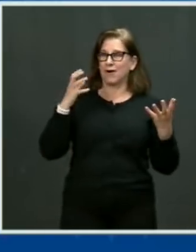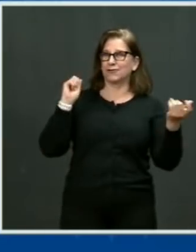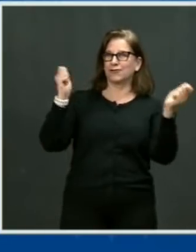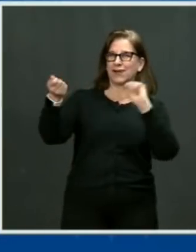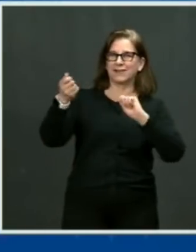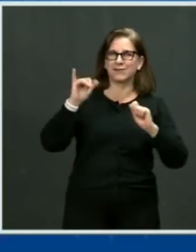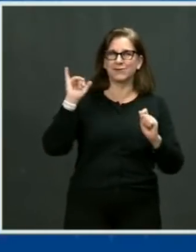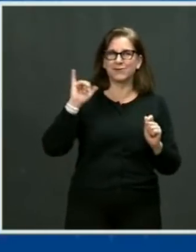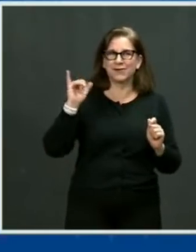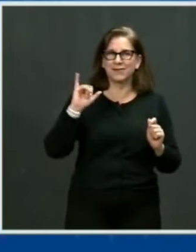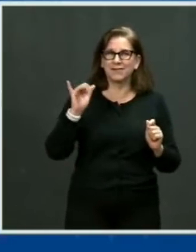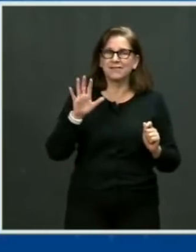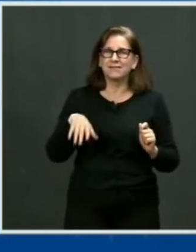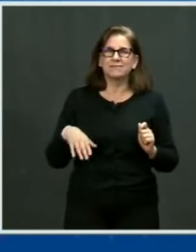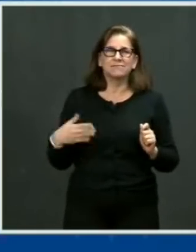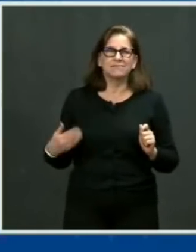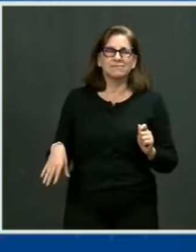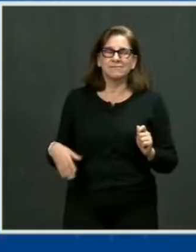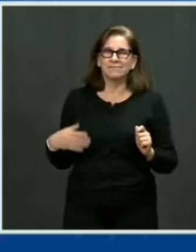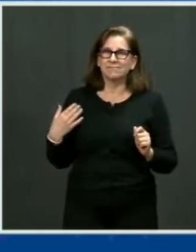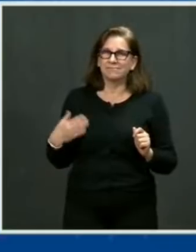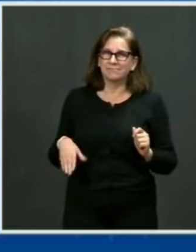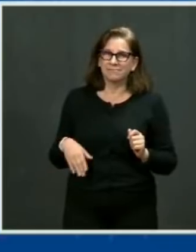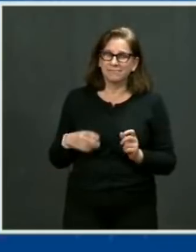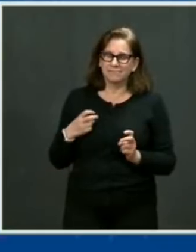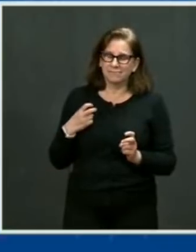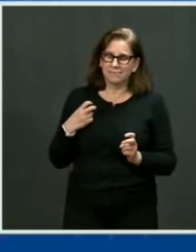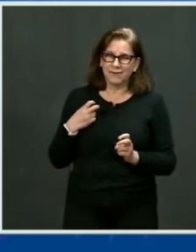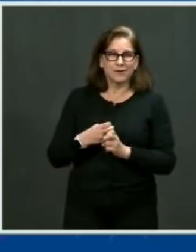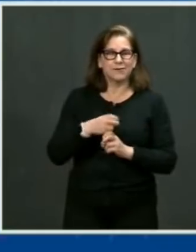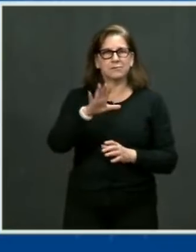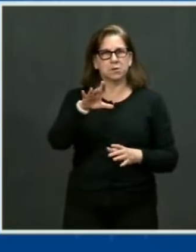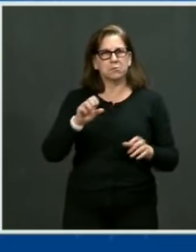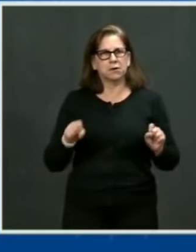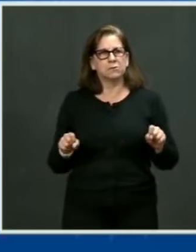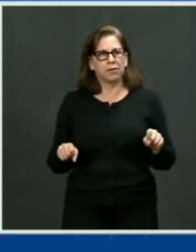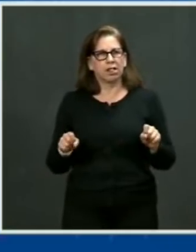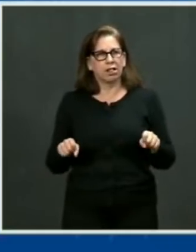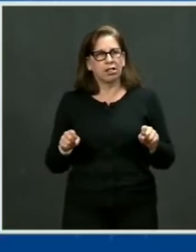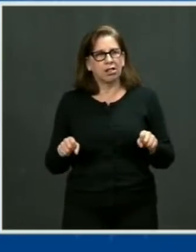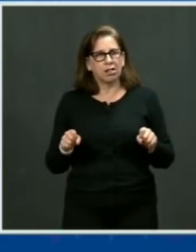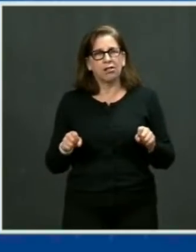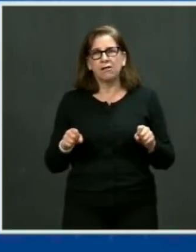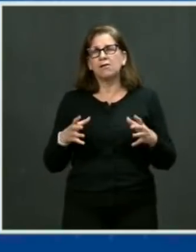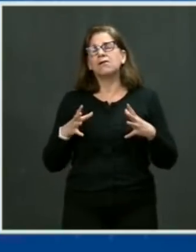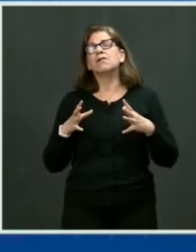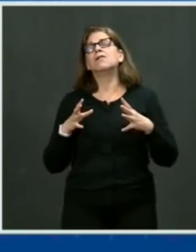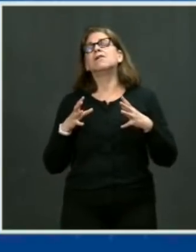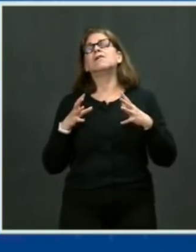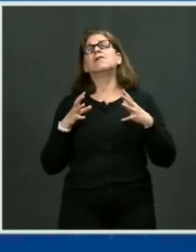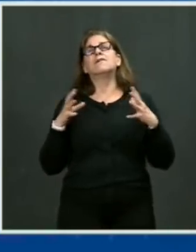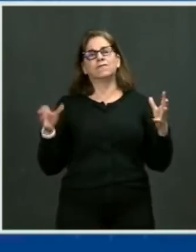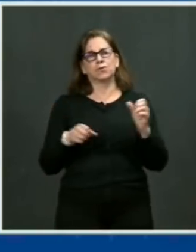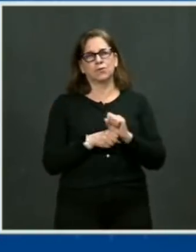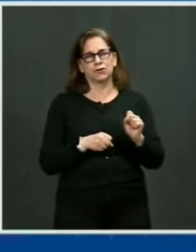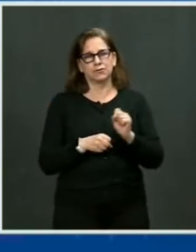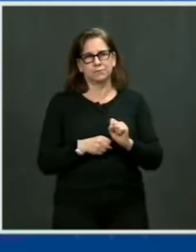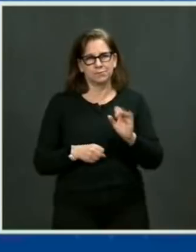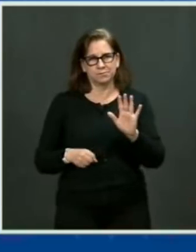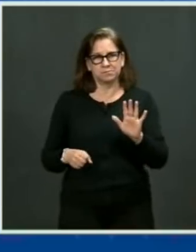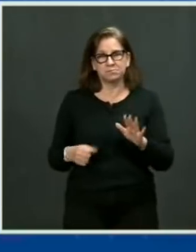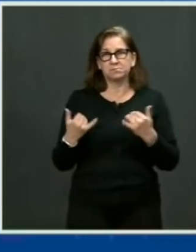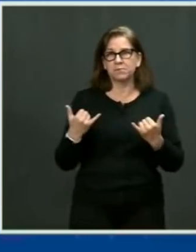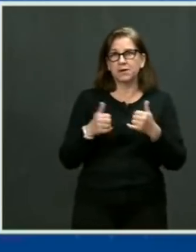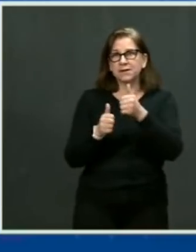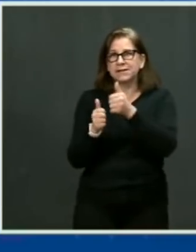So, folks, this is just the start. We've got a lot of work to do, but I know almost every one of you sitting in